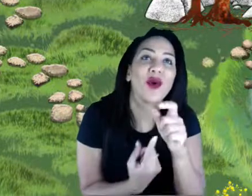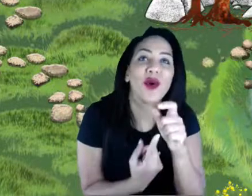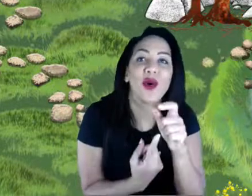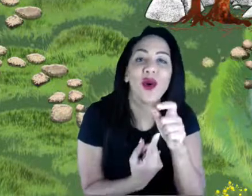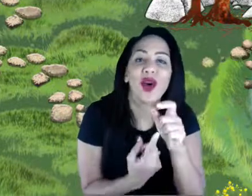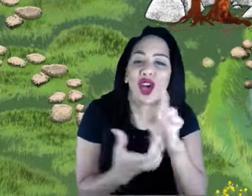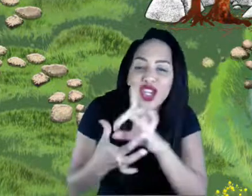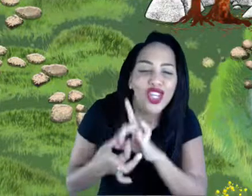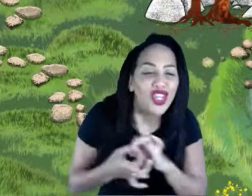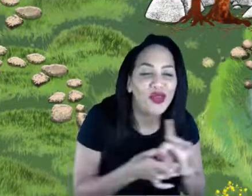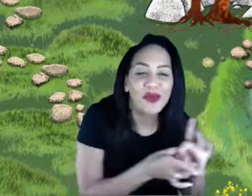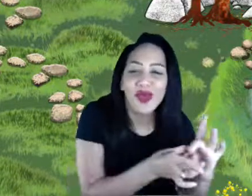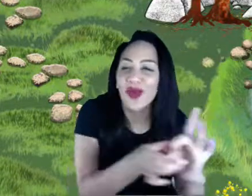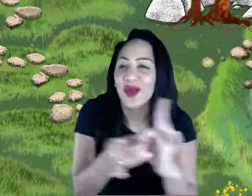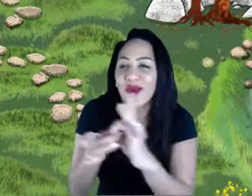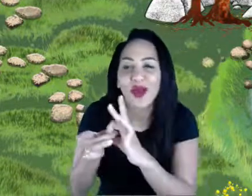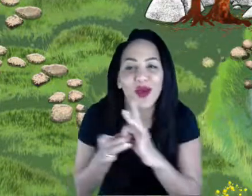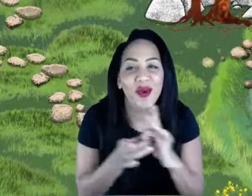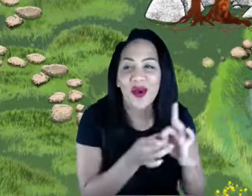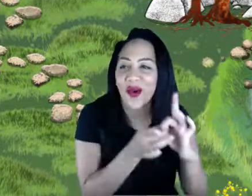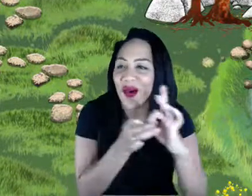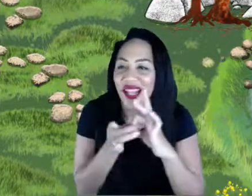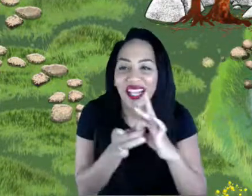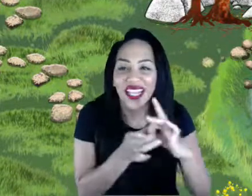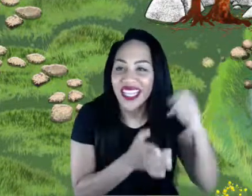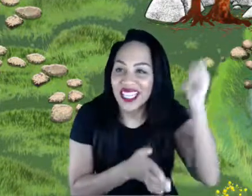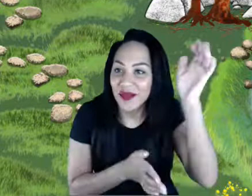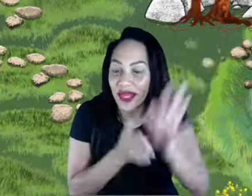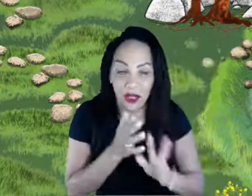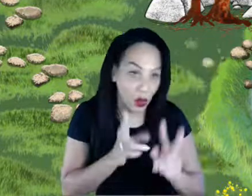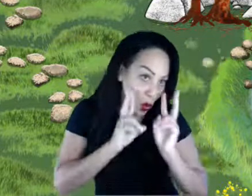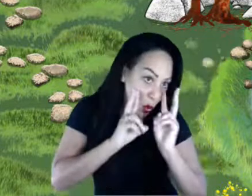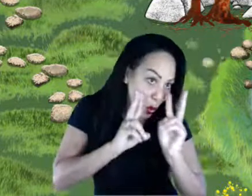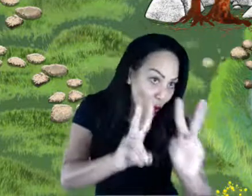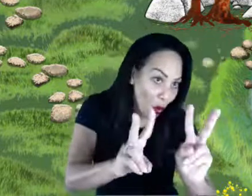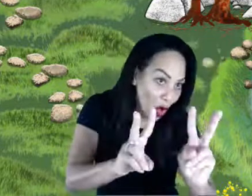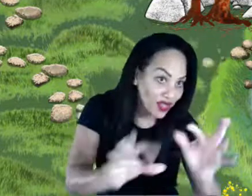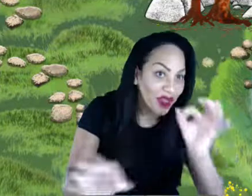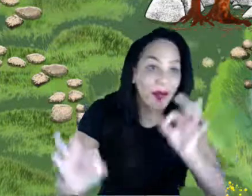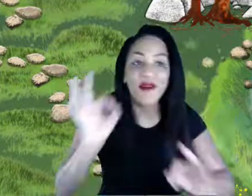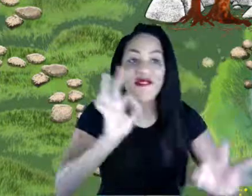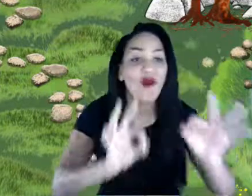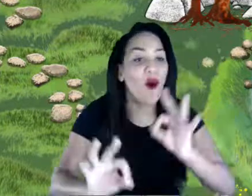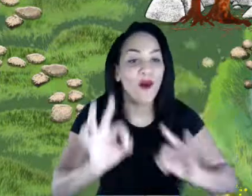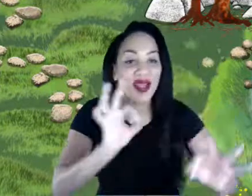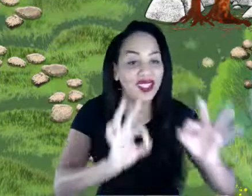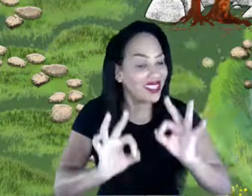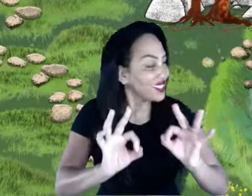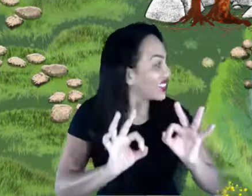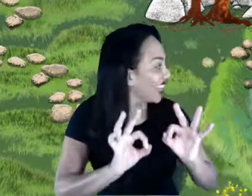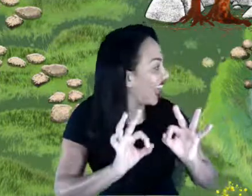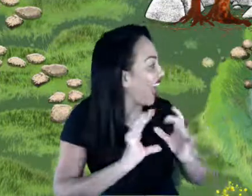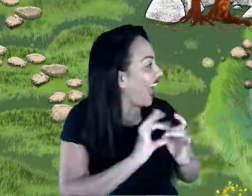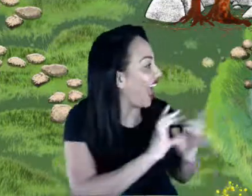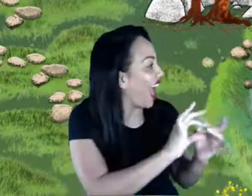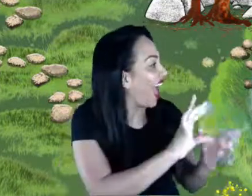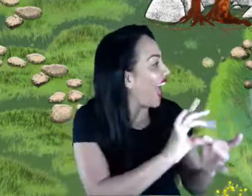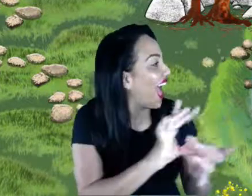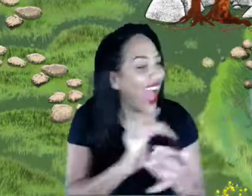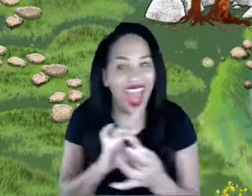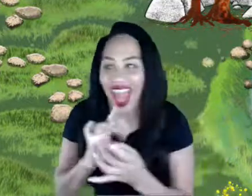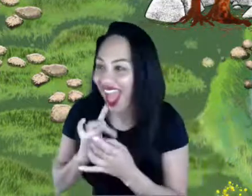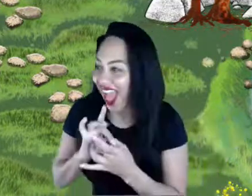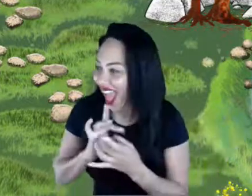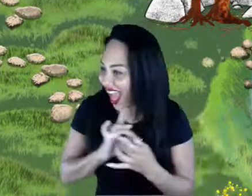kind of watch not only the performance with others, but actually kind of be around people who are experiencing